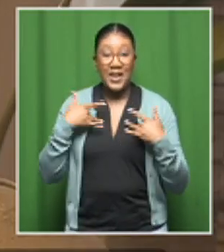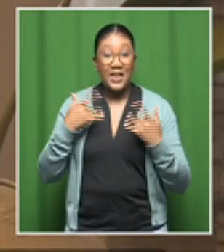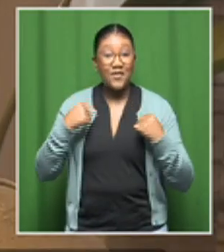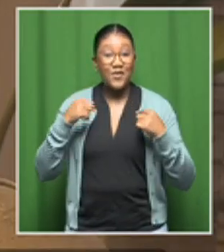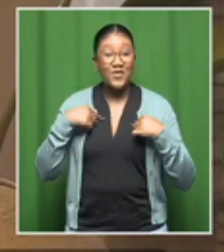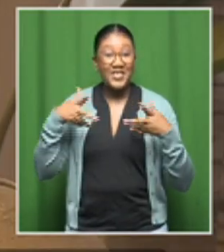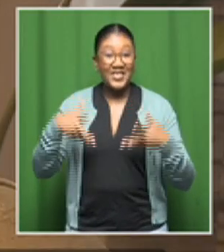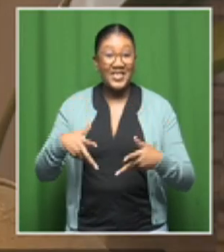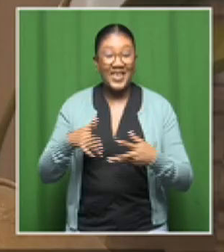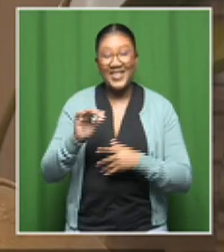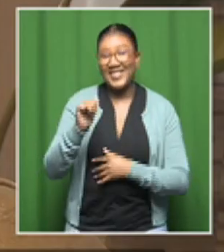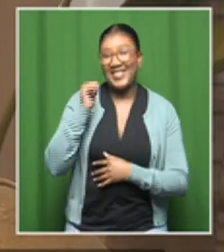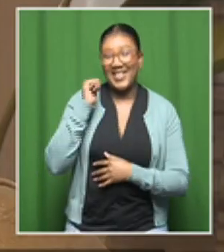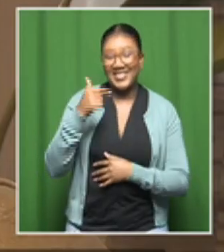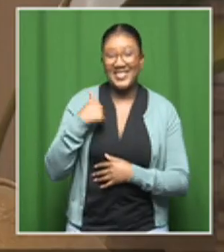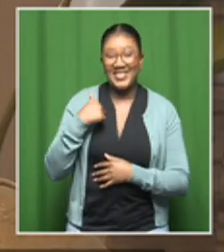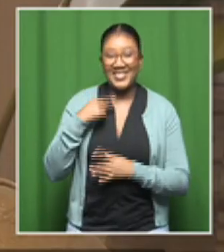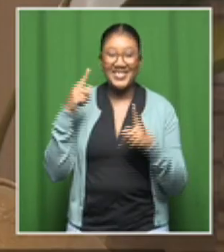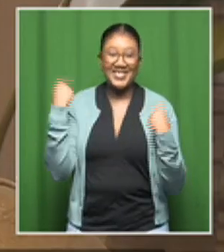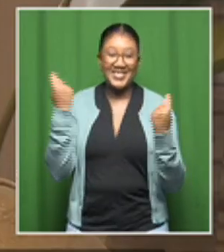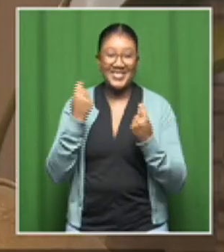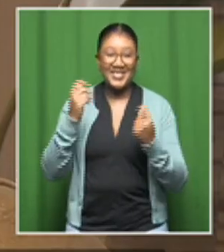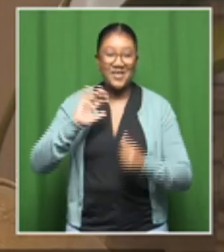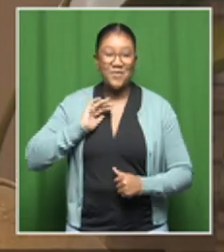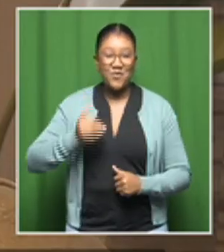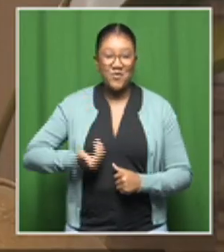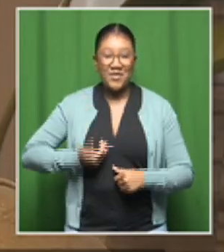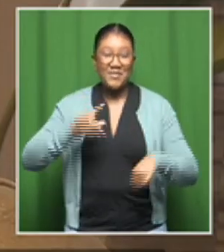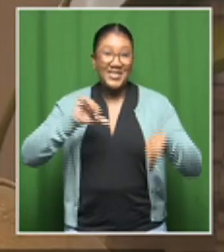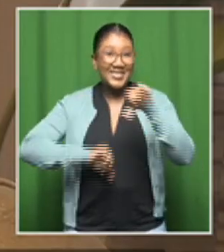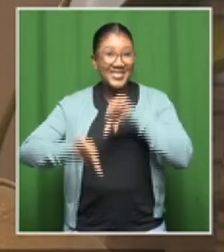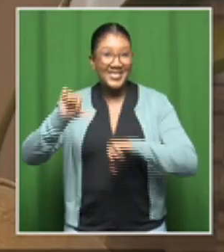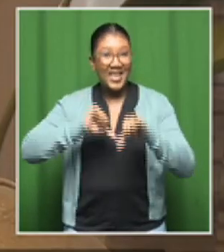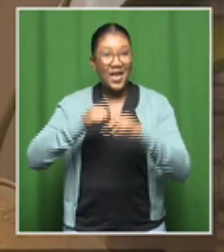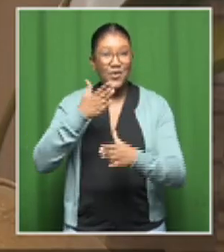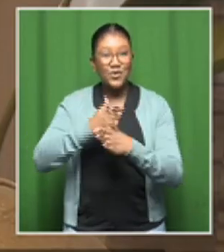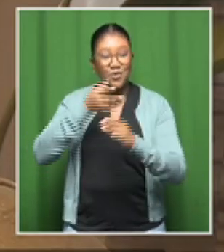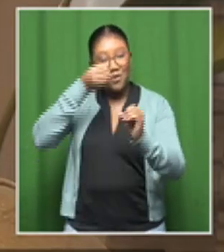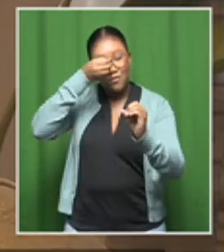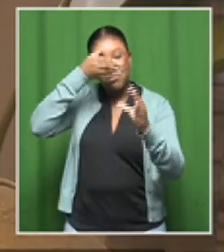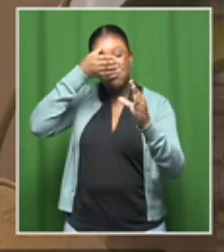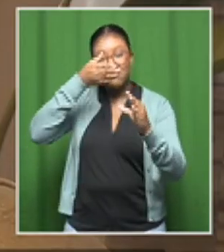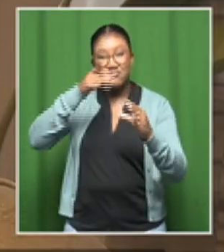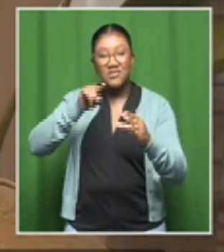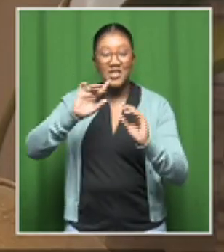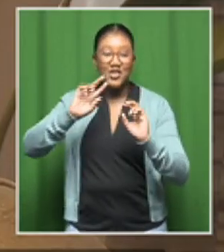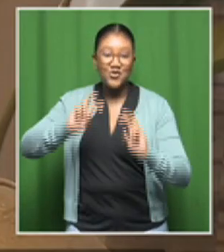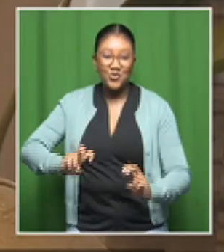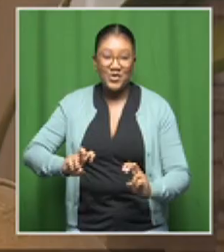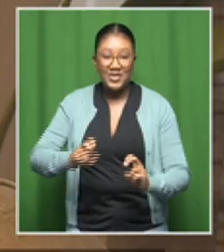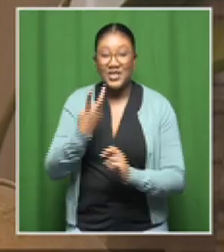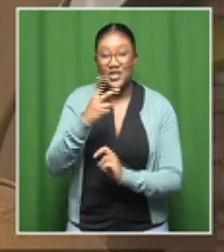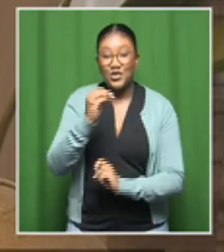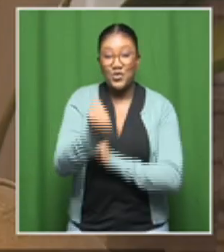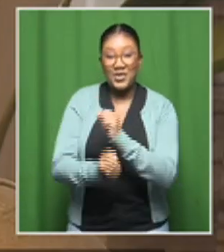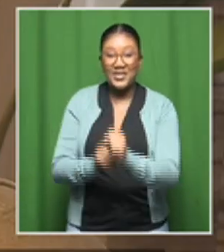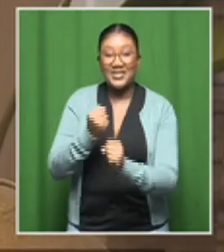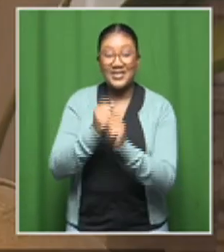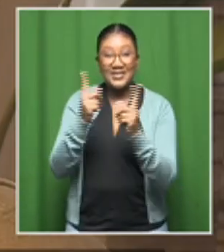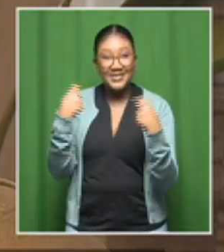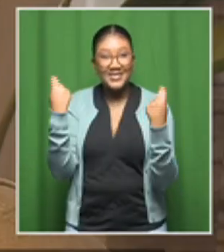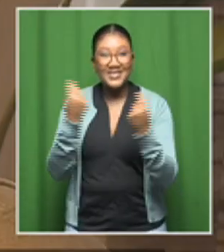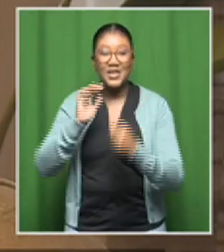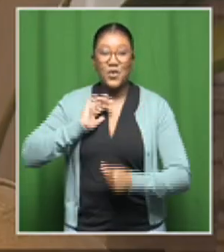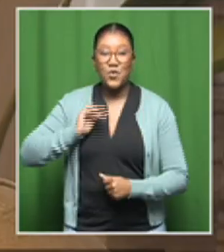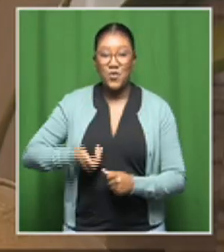yesterday celebrating Women in Science and Research and the 20th anniversary of the South African Women in